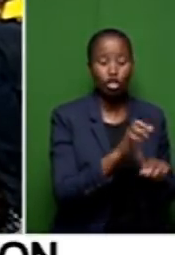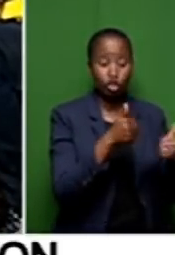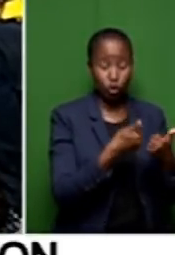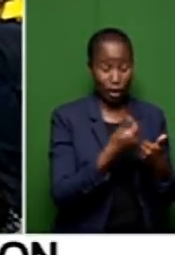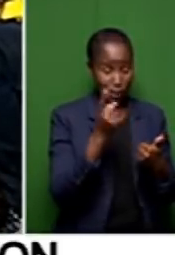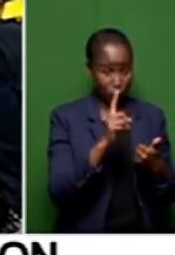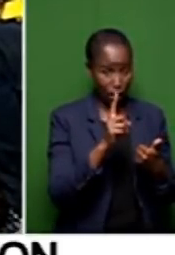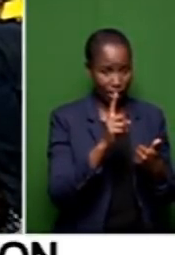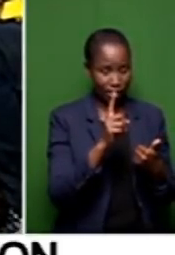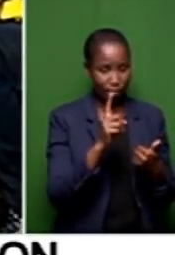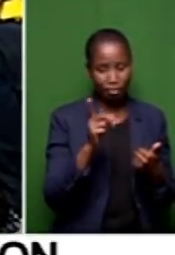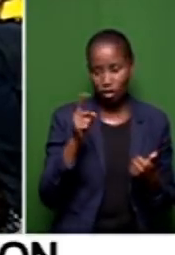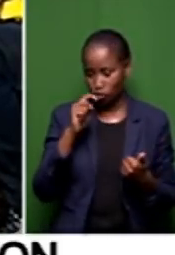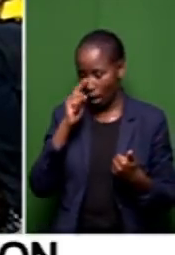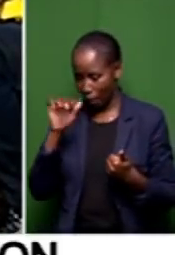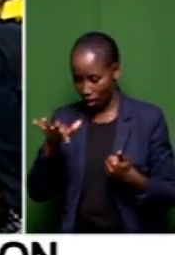rural divide.